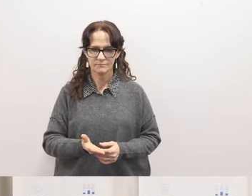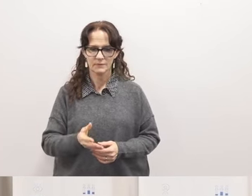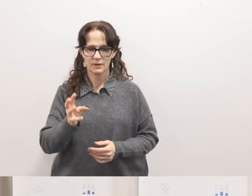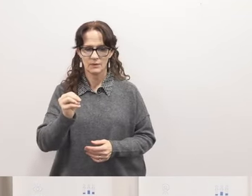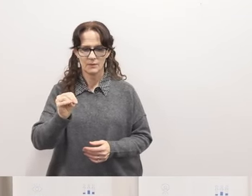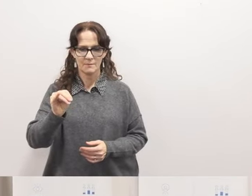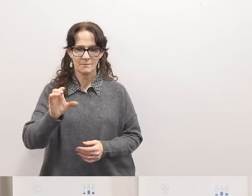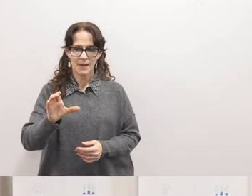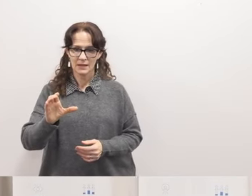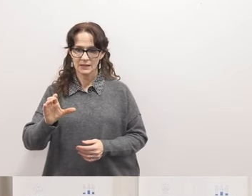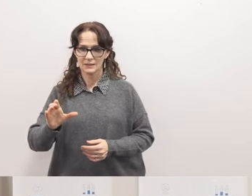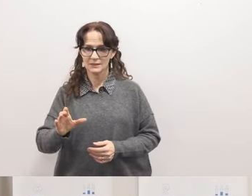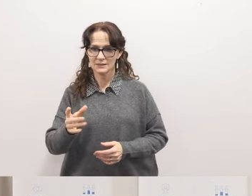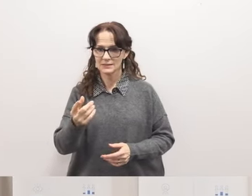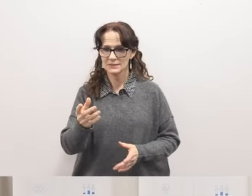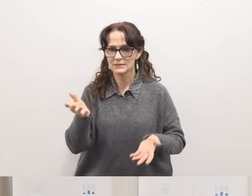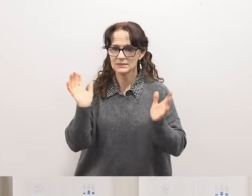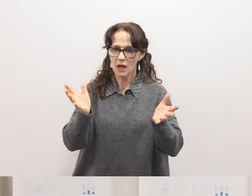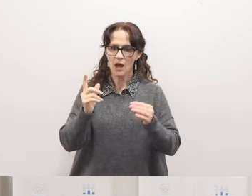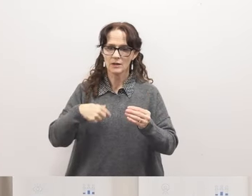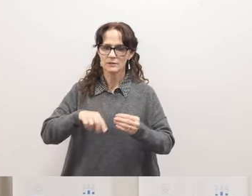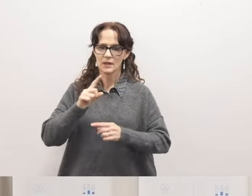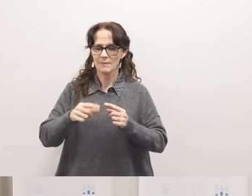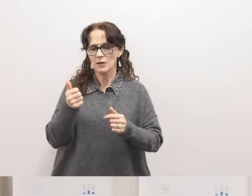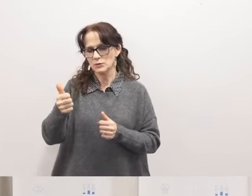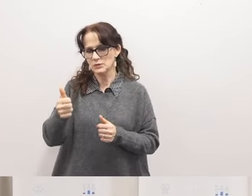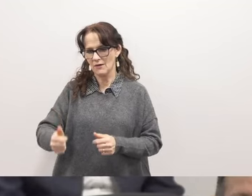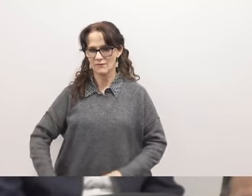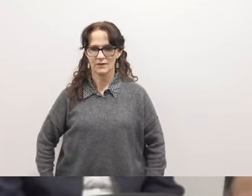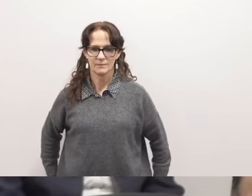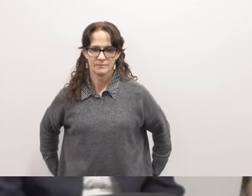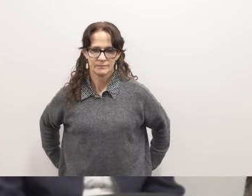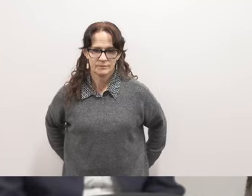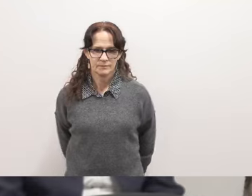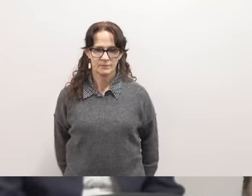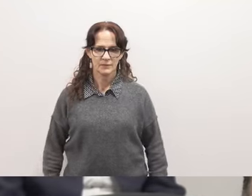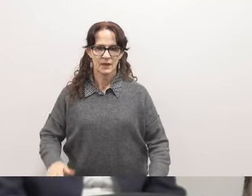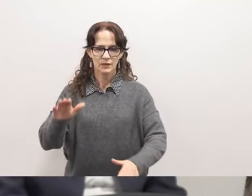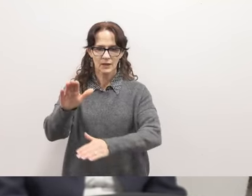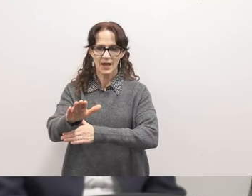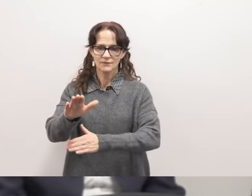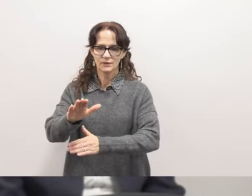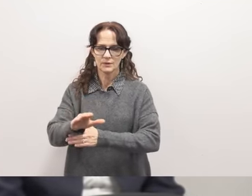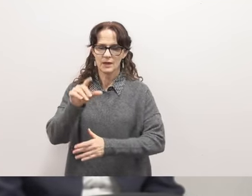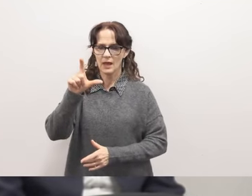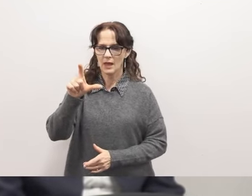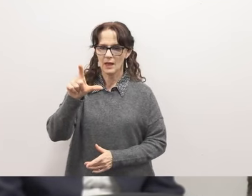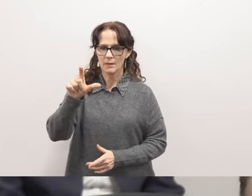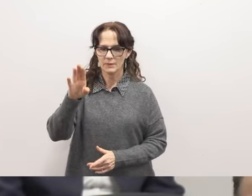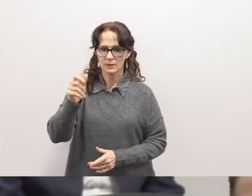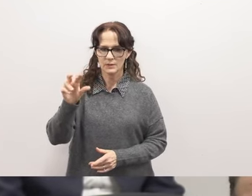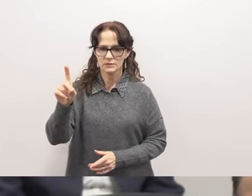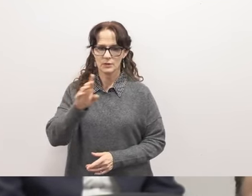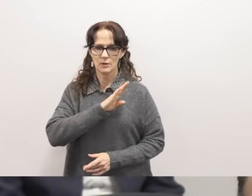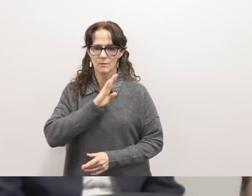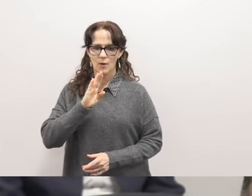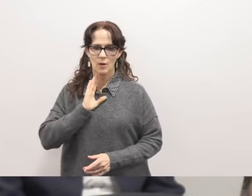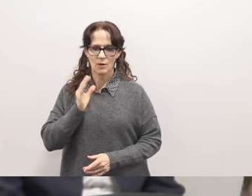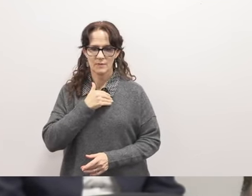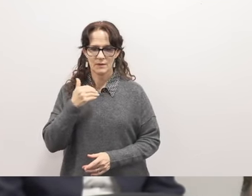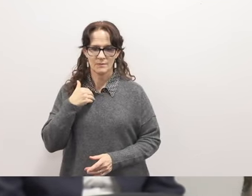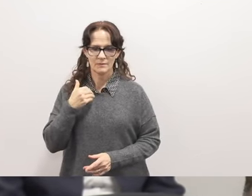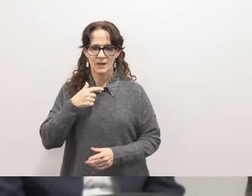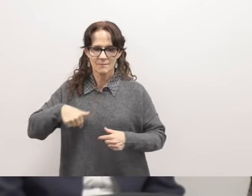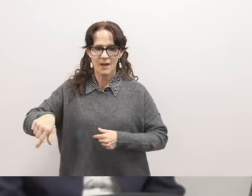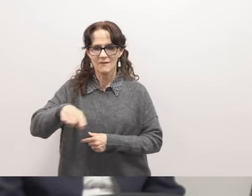microphone and tell us a little bit about yourself good afternoon lbusd board members my fellow